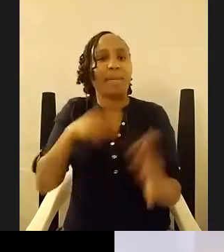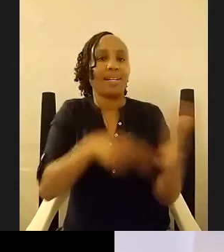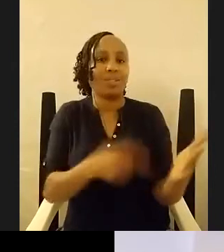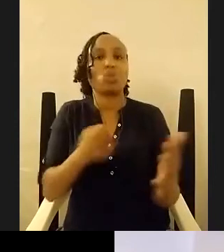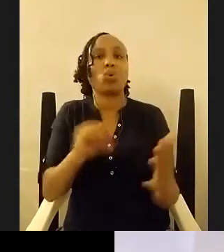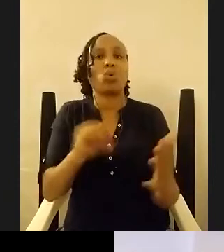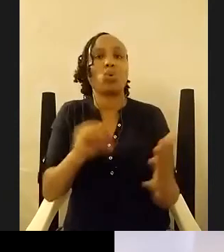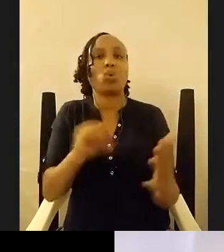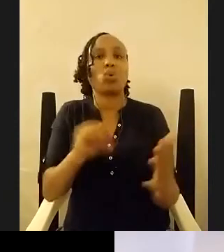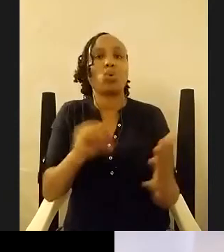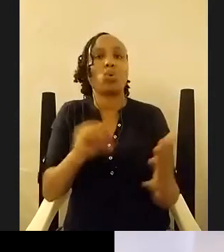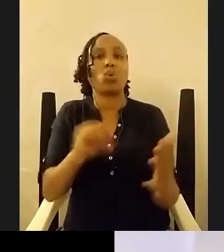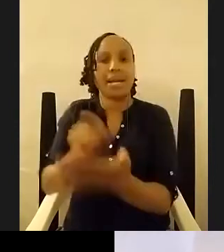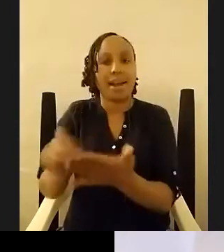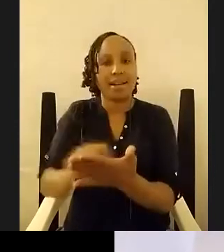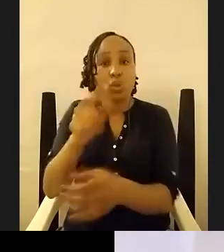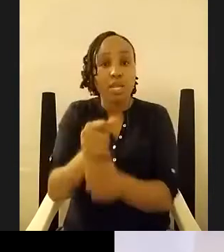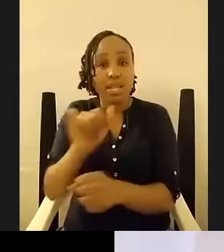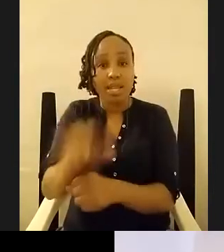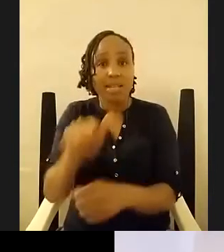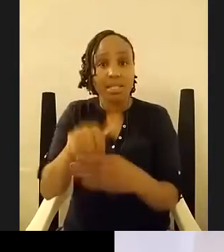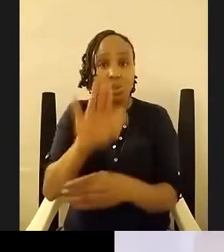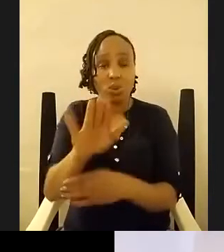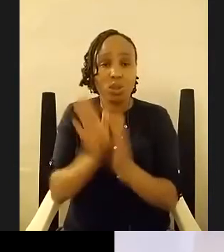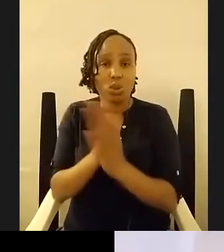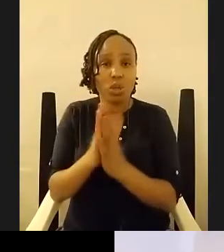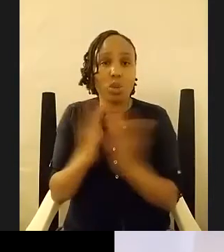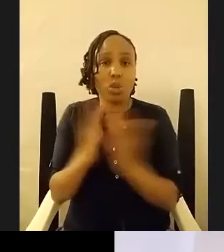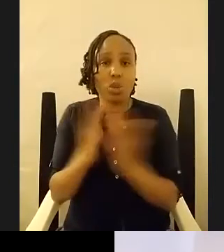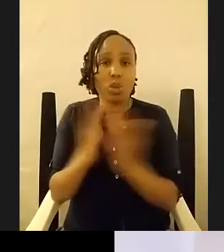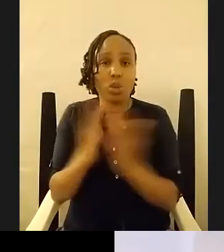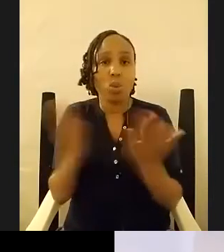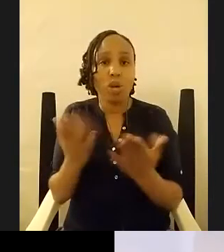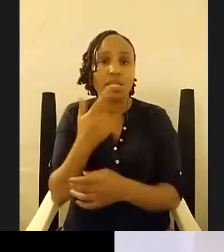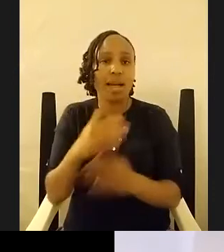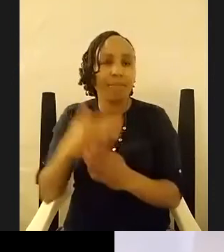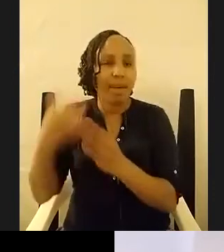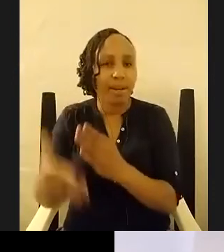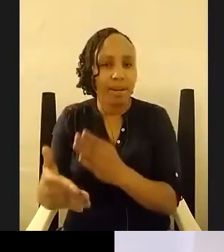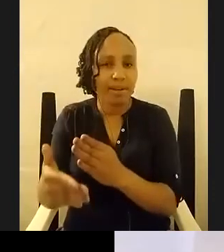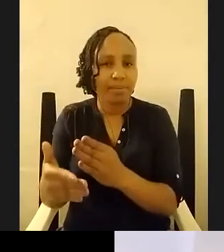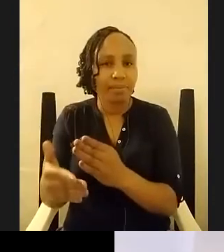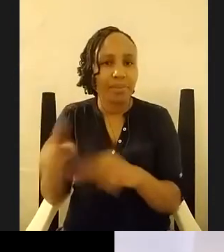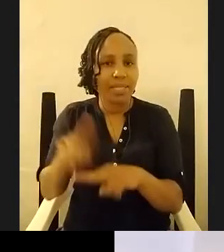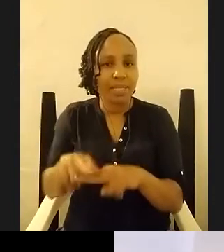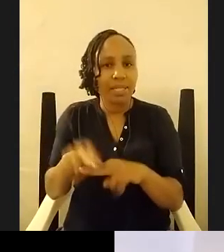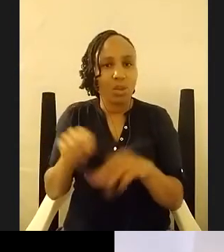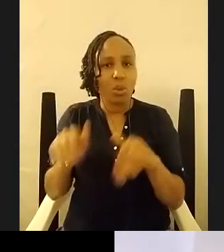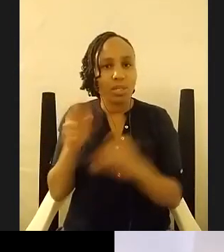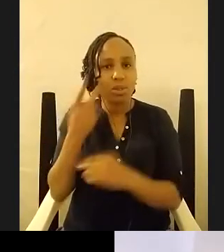did that in in your show stories all where um right at the very end where he's sitting waiting to see what the open the window is open